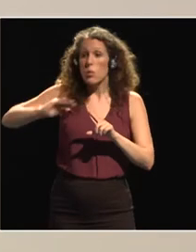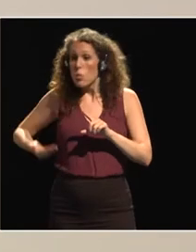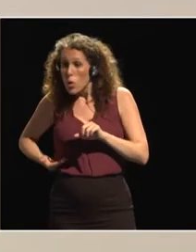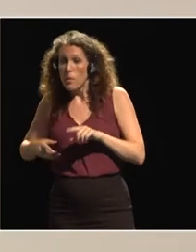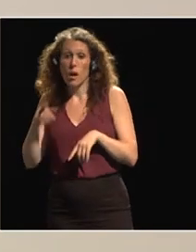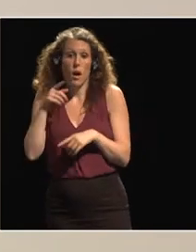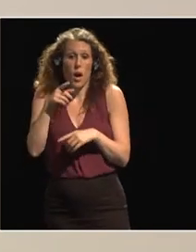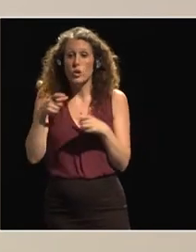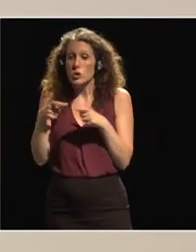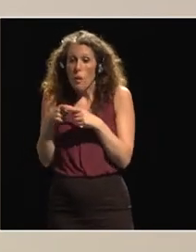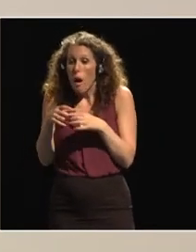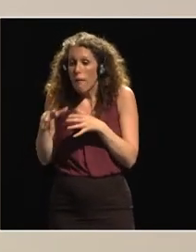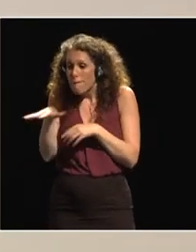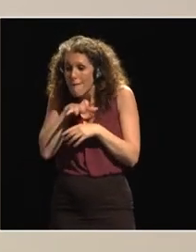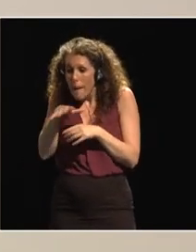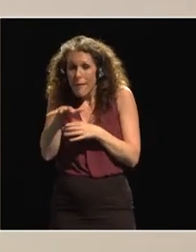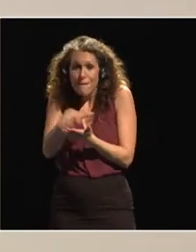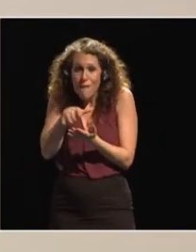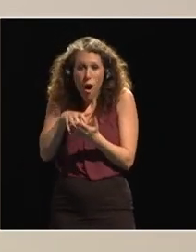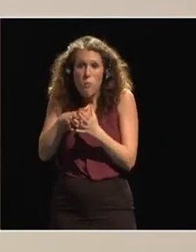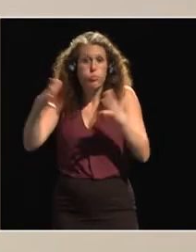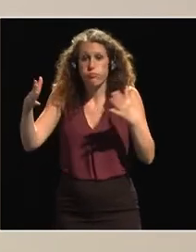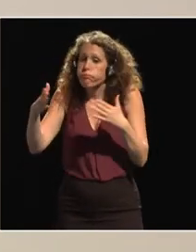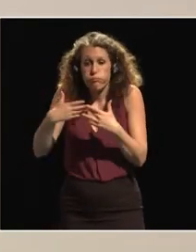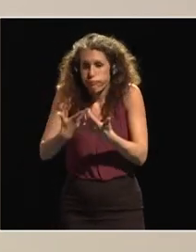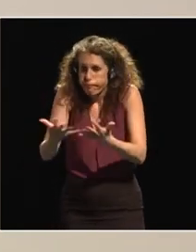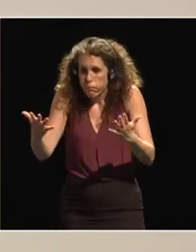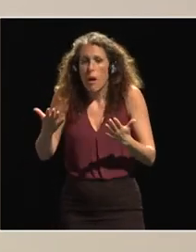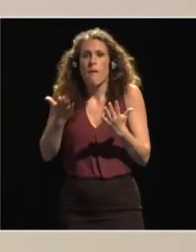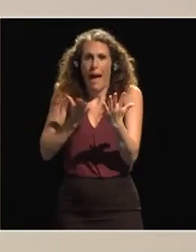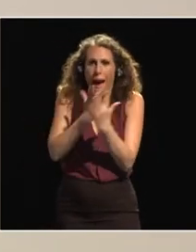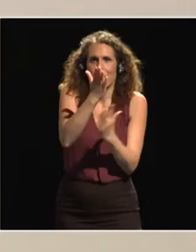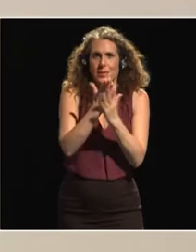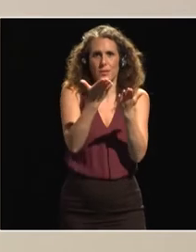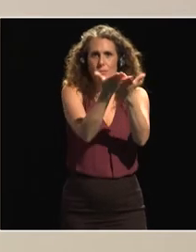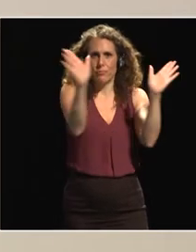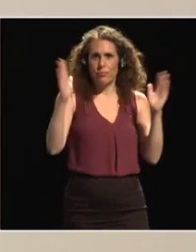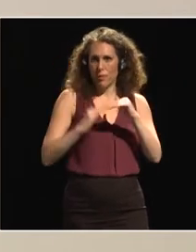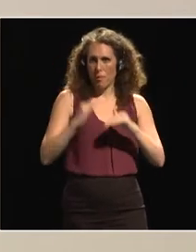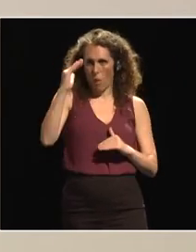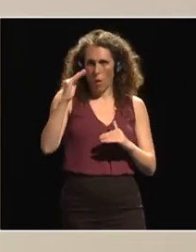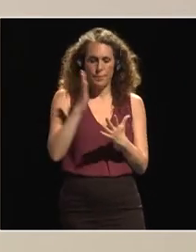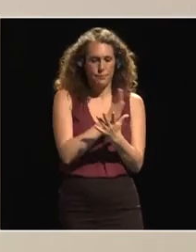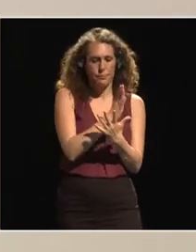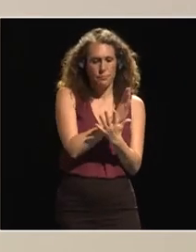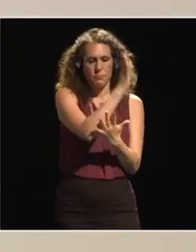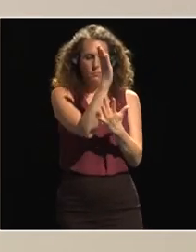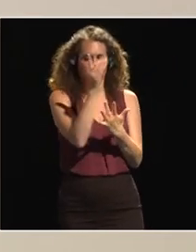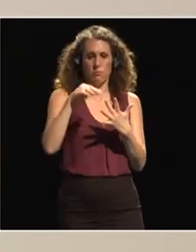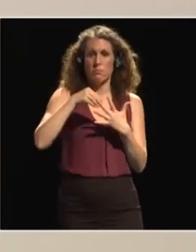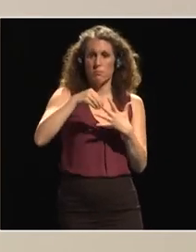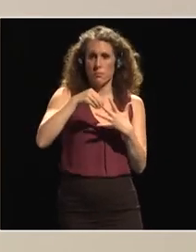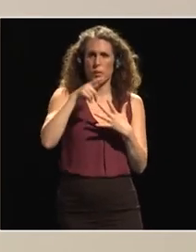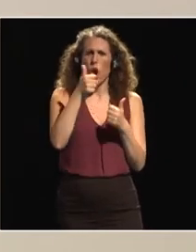and family farmers by providing better access to markets thirdly is in relation to quality